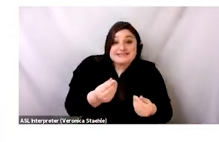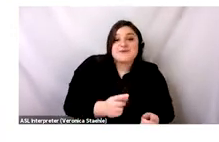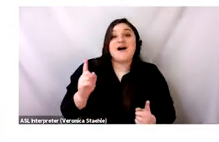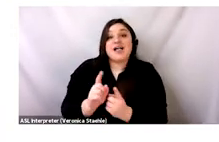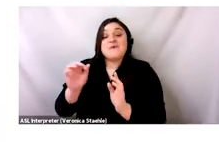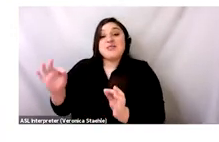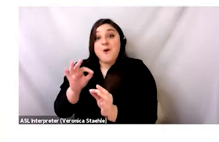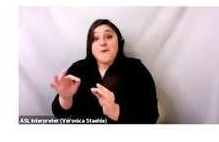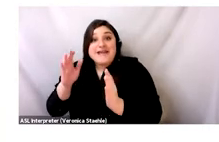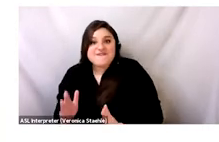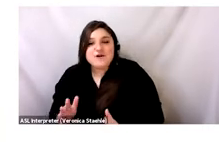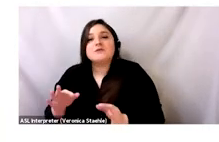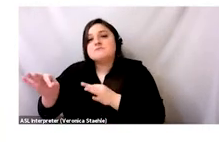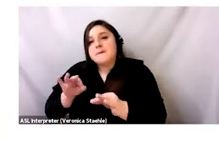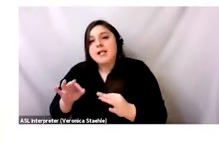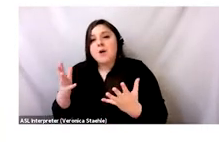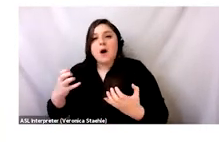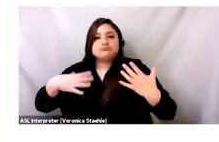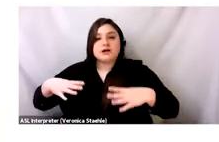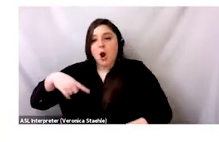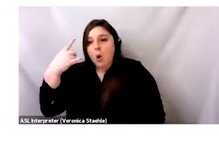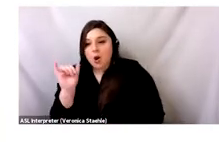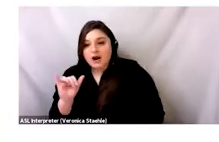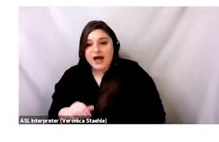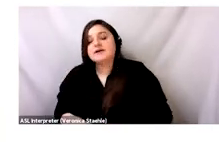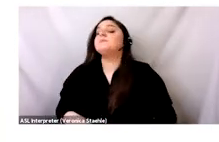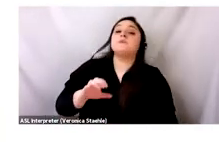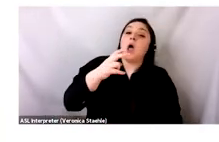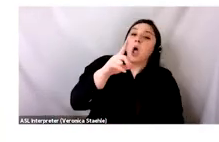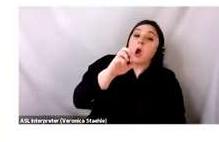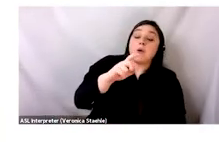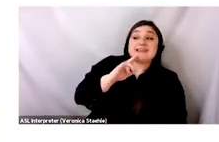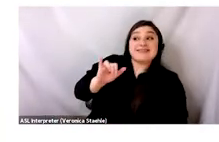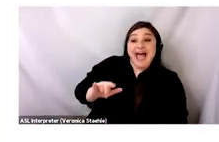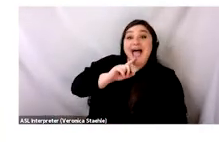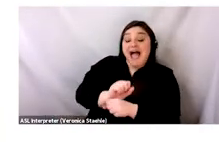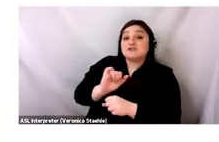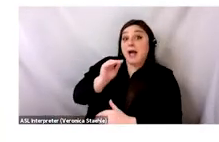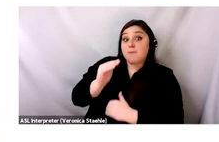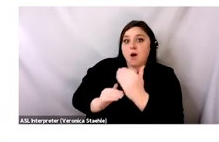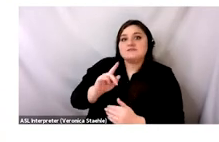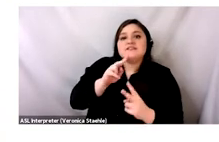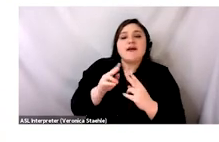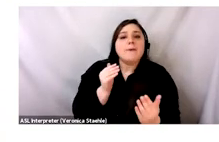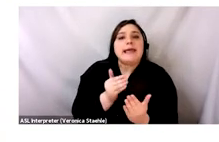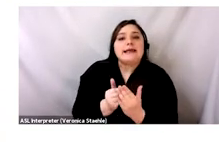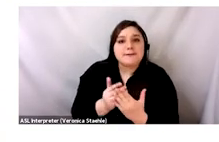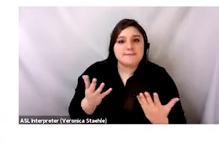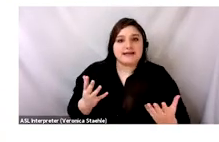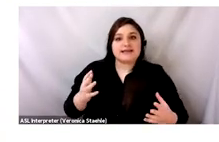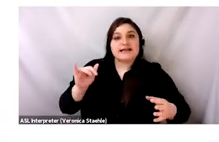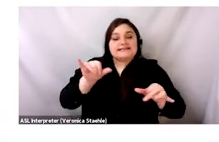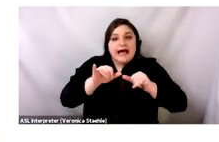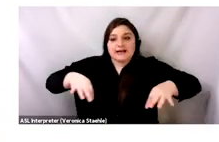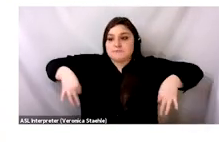picking what style. That's even an intimate process. I think that's even an intimate process. That really affects the way you interact with your clothing.